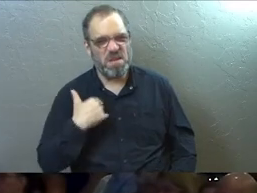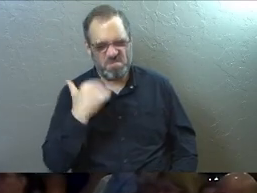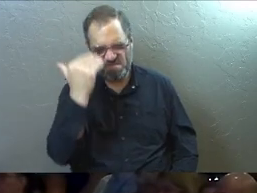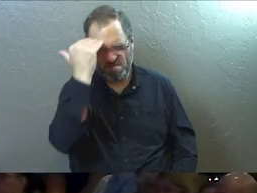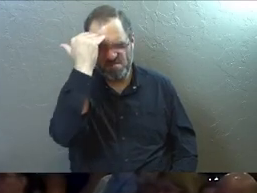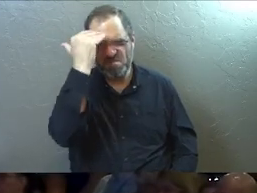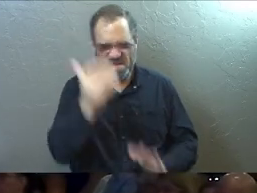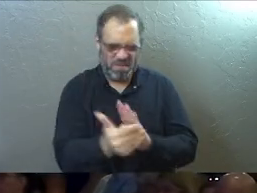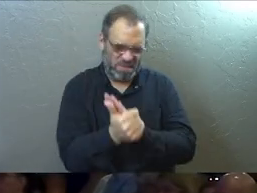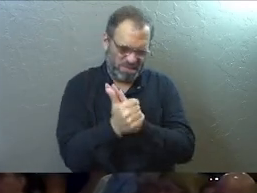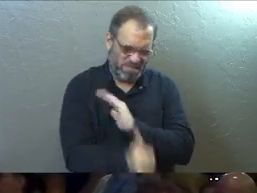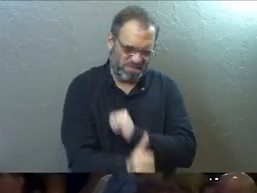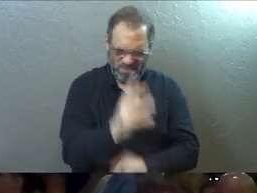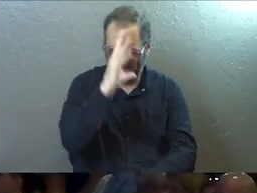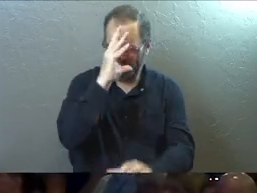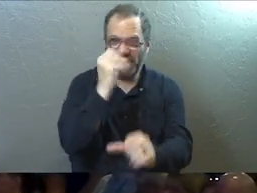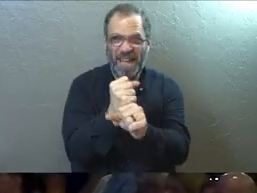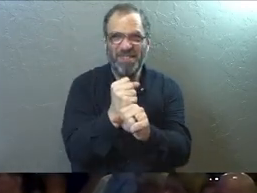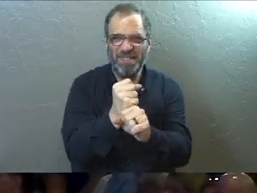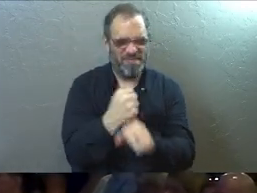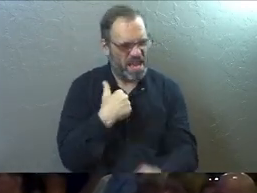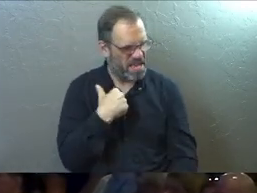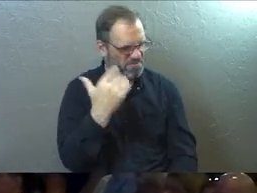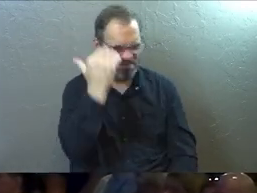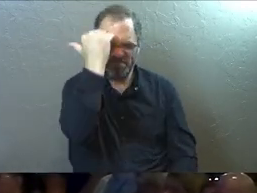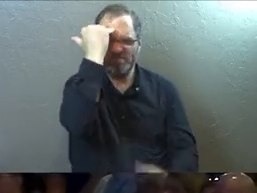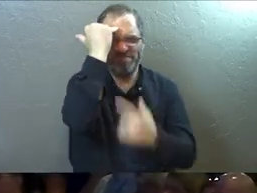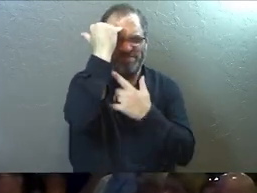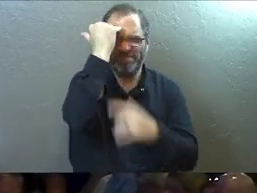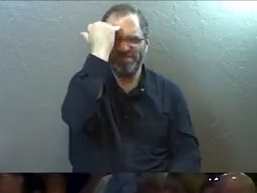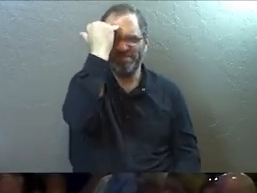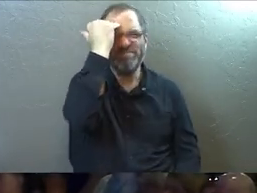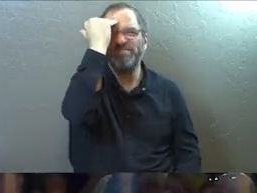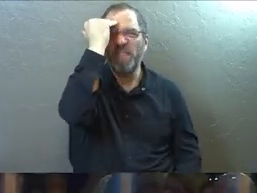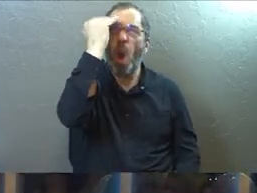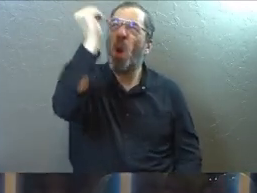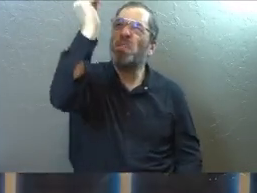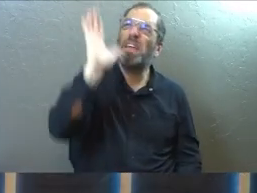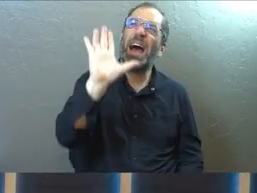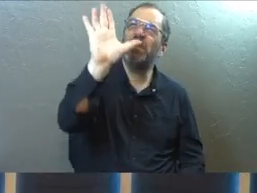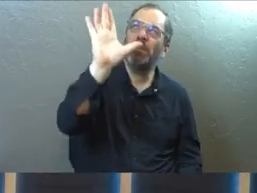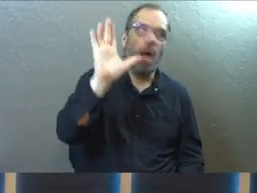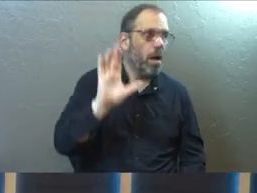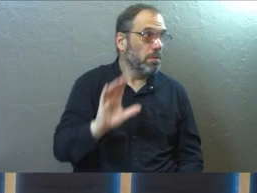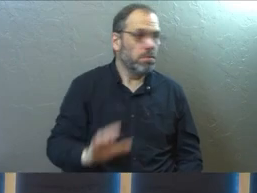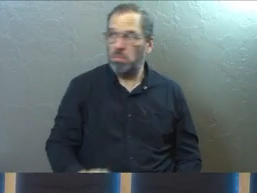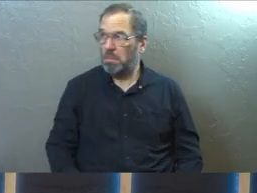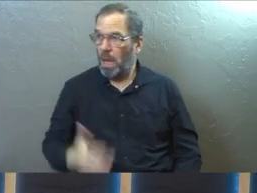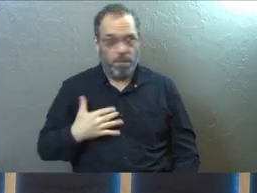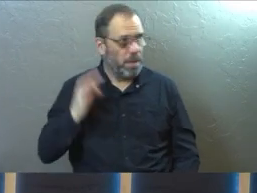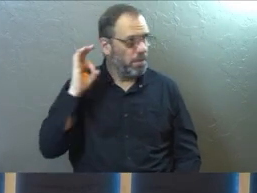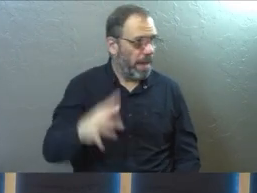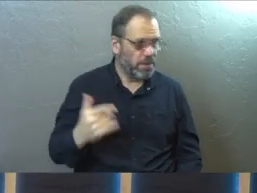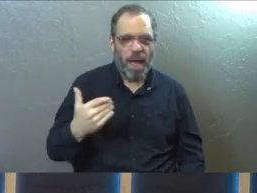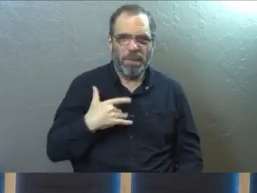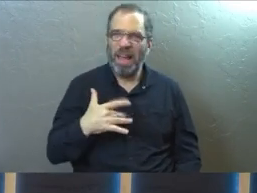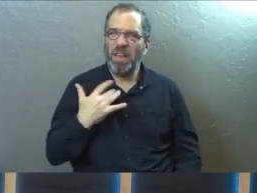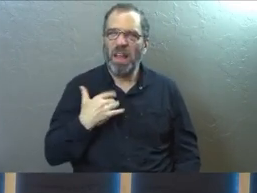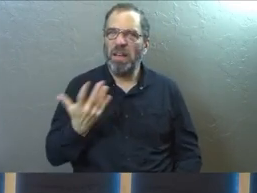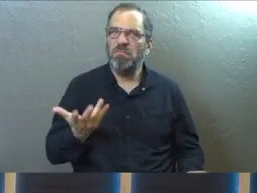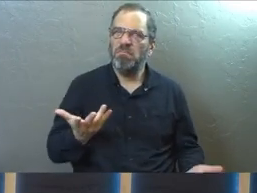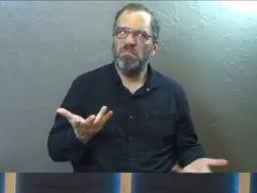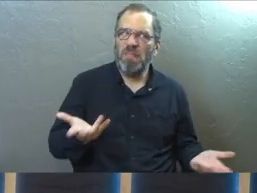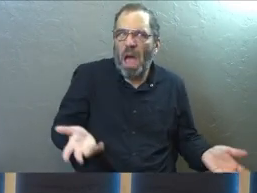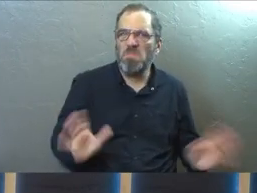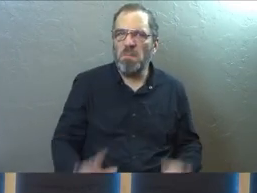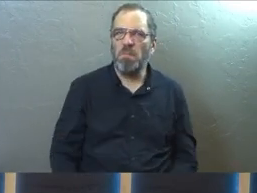this. That confidence kind of comes in. I've got this. Maybe don't even need God. I'm gonna say that out loud. I am a pastor for heaven's sake, but I feel it.